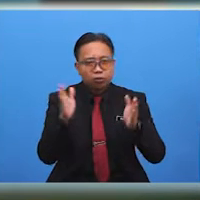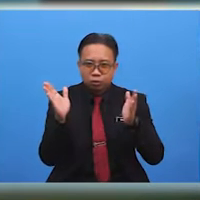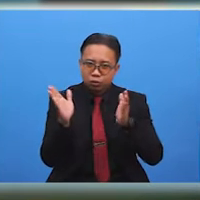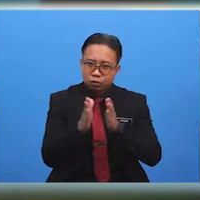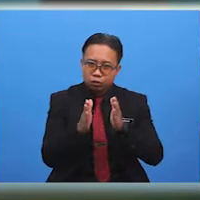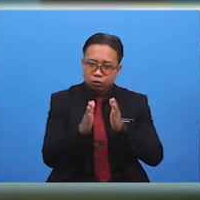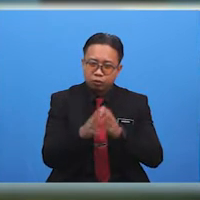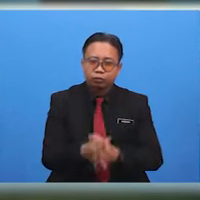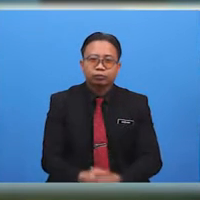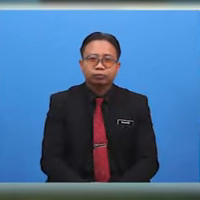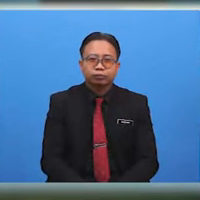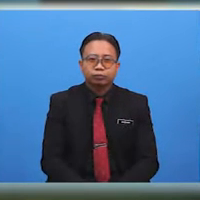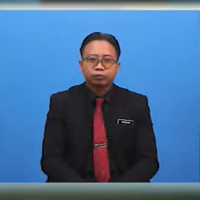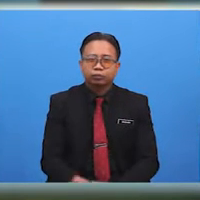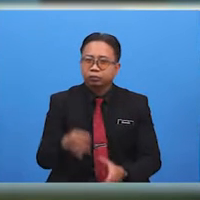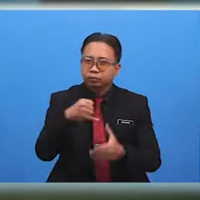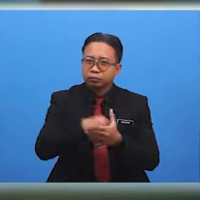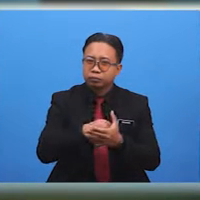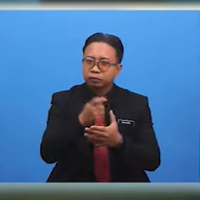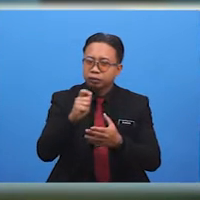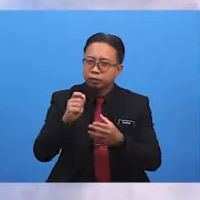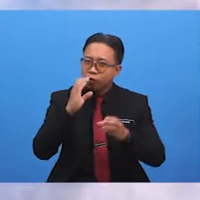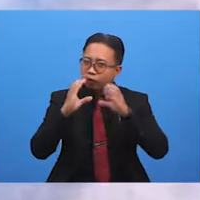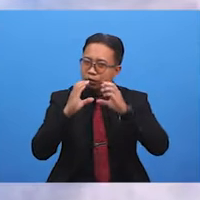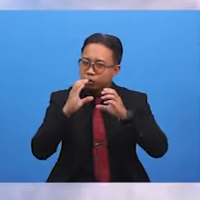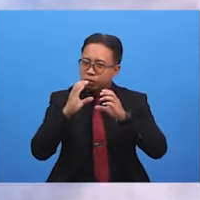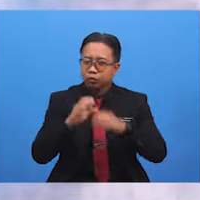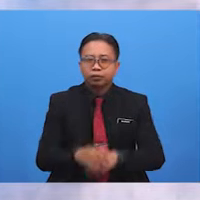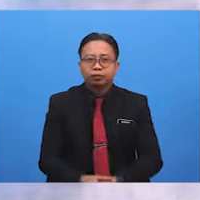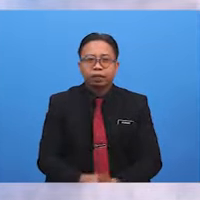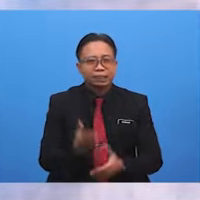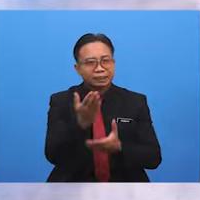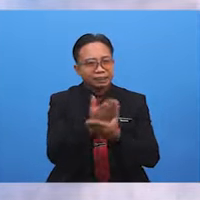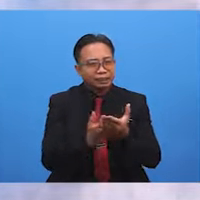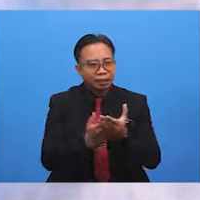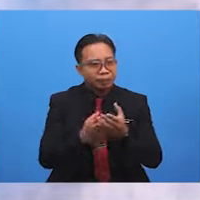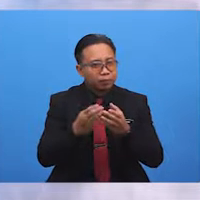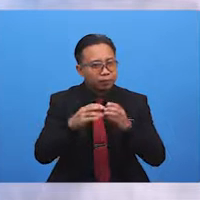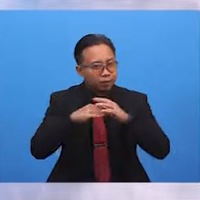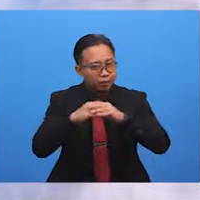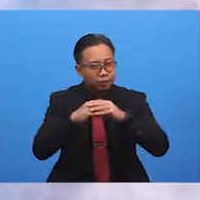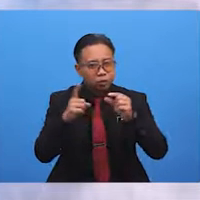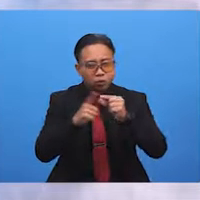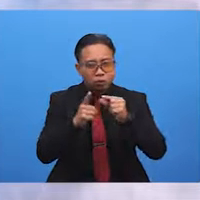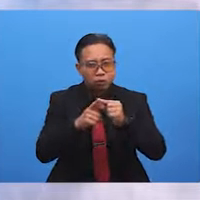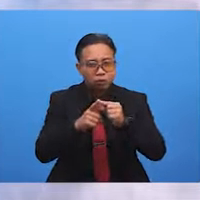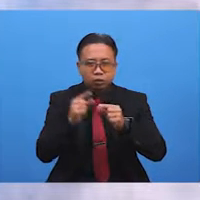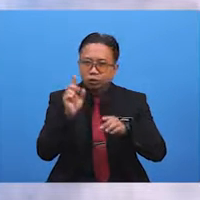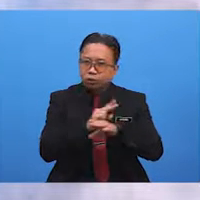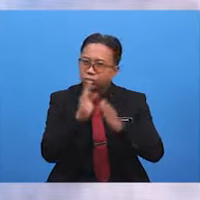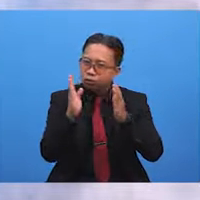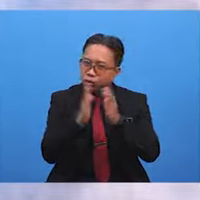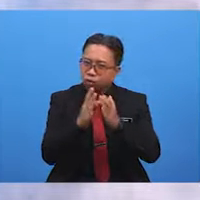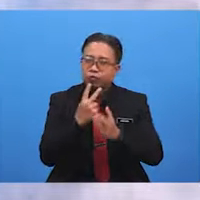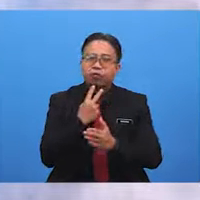U sounds in the conversation? Some English words use the short vowel U sound.